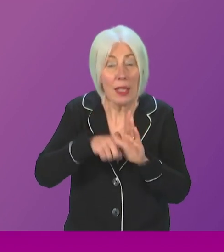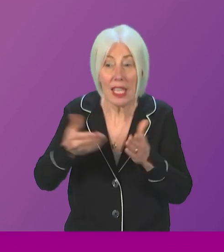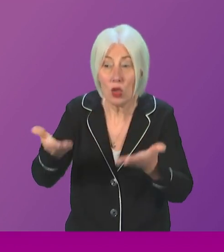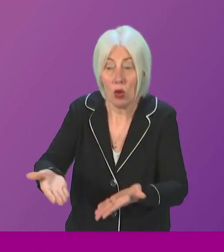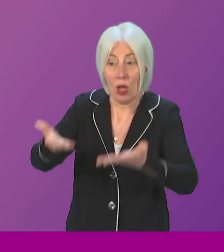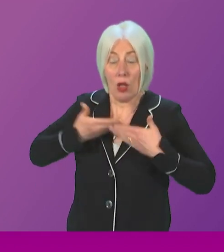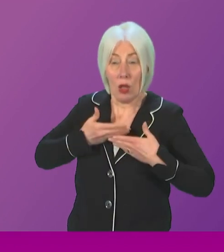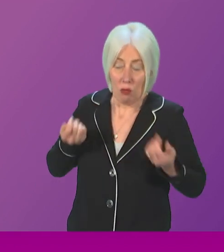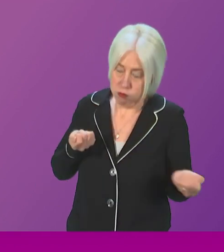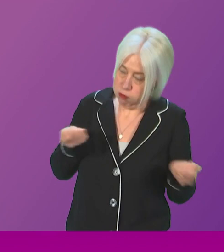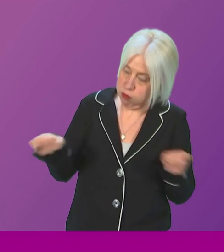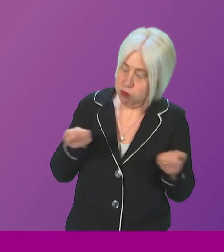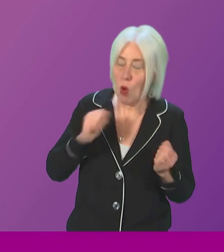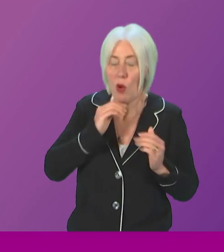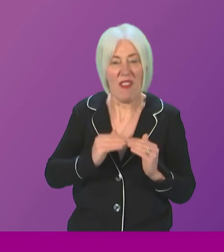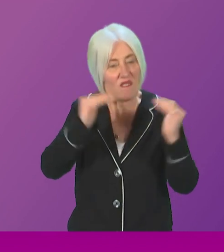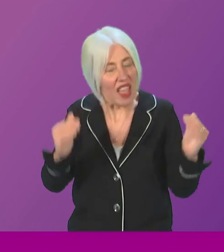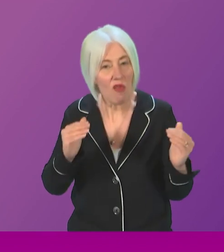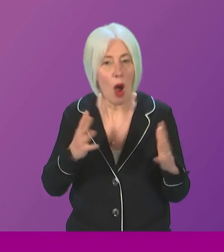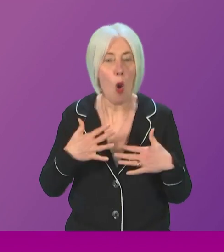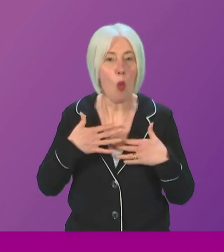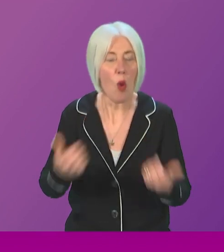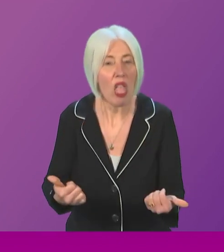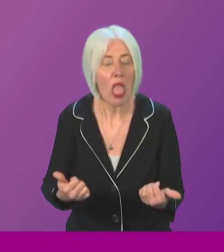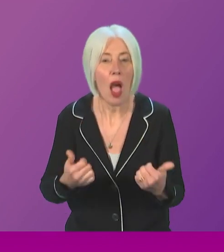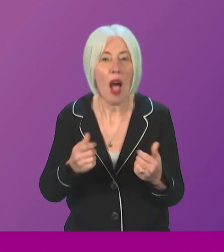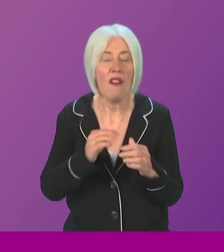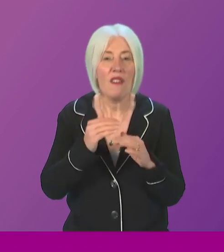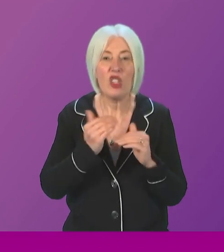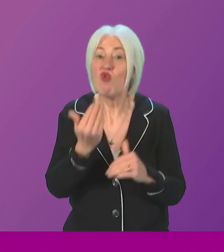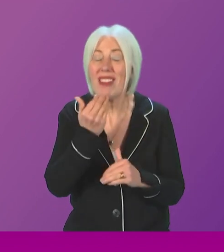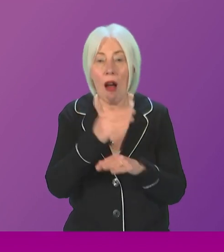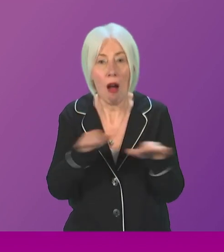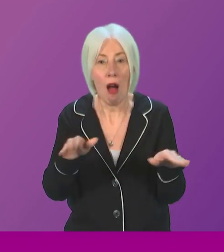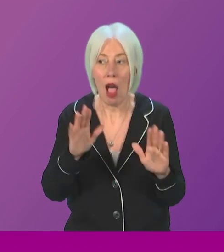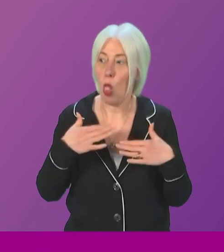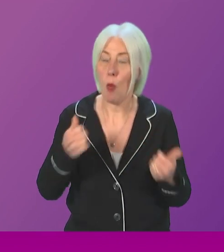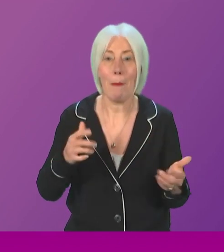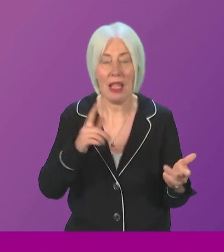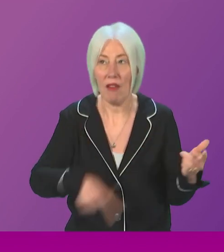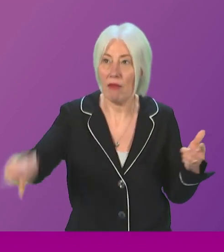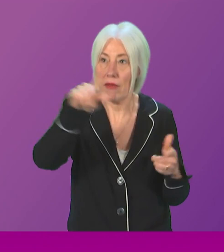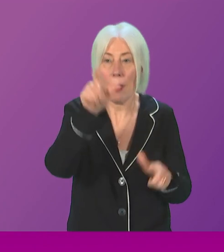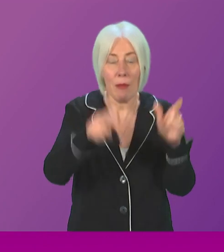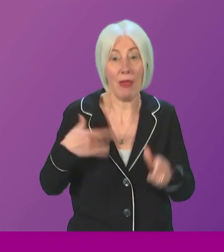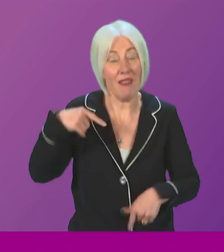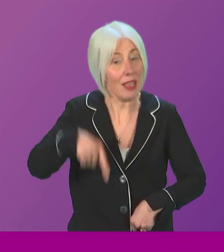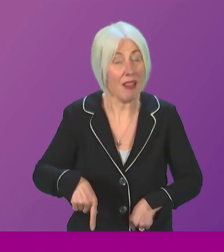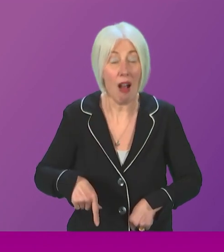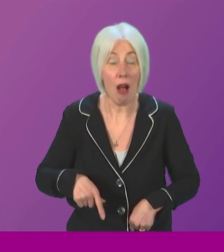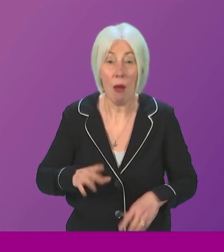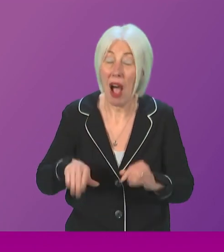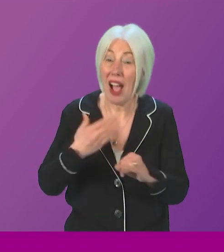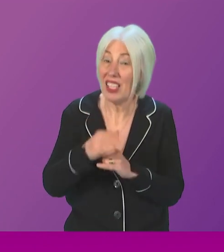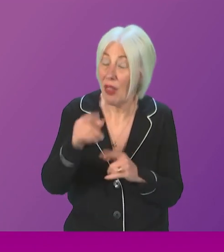Scotland will be wealthier, will be fairer, will be greener and of course that the wellbeing of our people is enhanced. Until we do that, I'm afraid that the Scottish